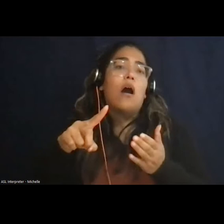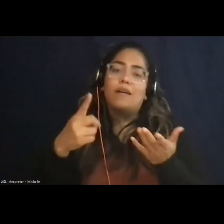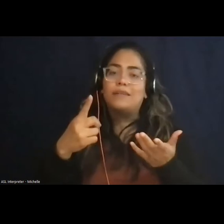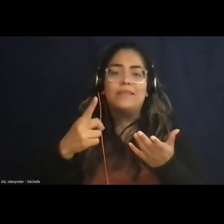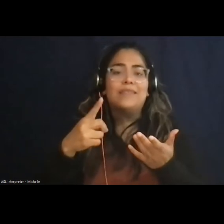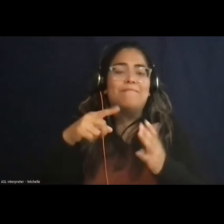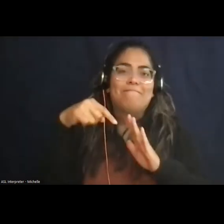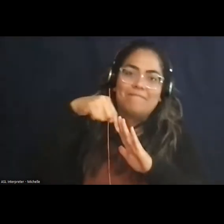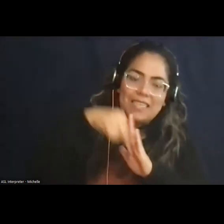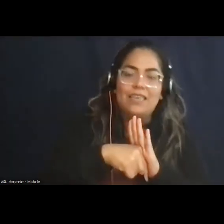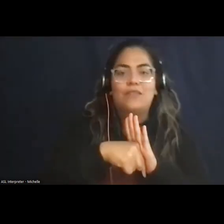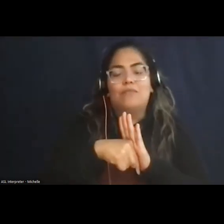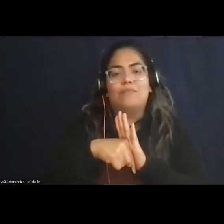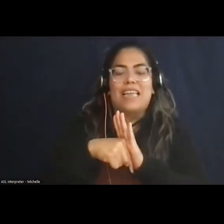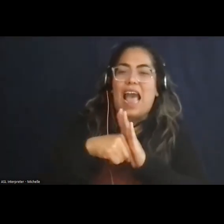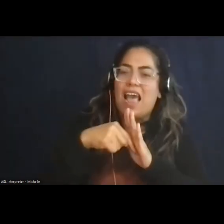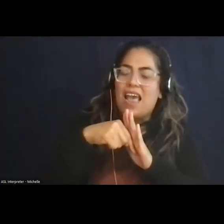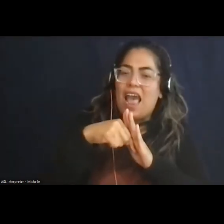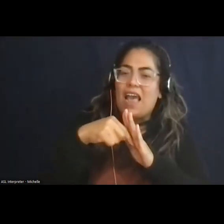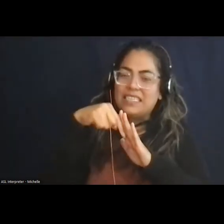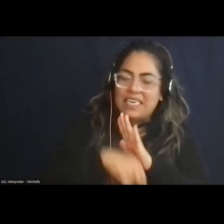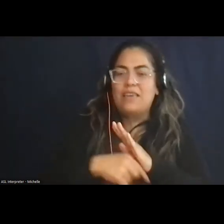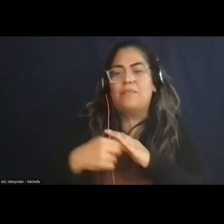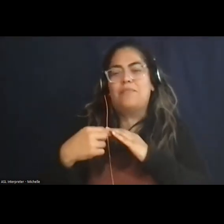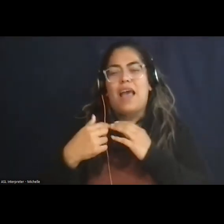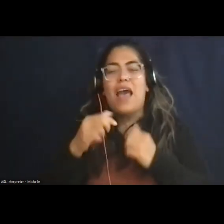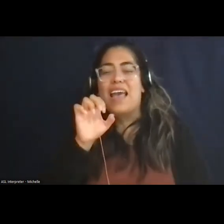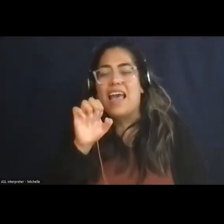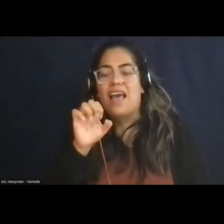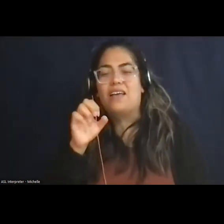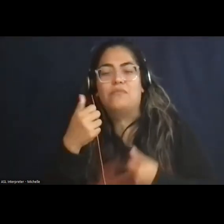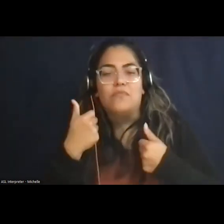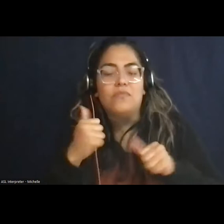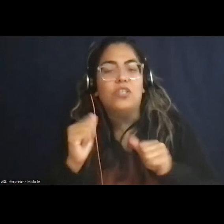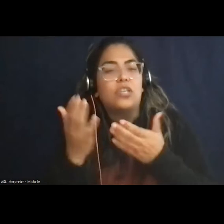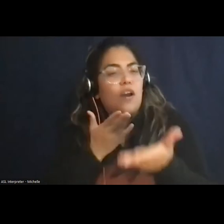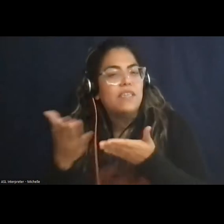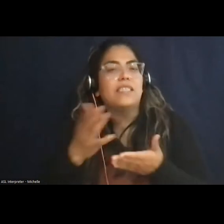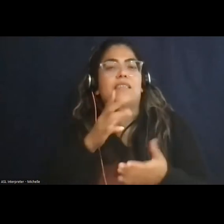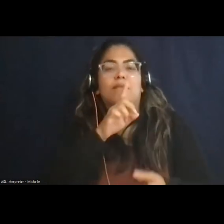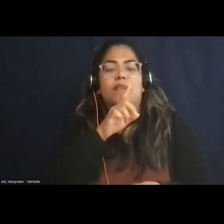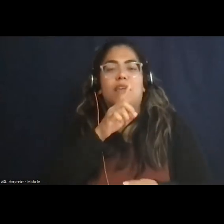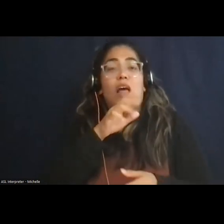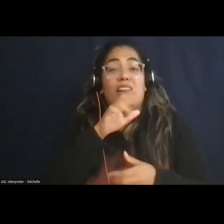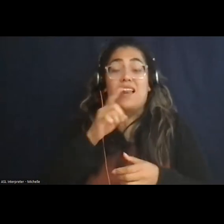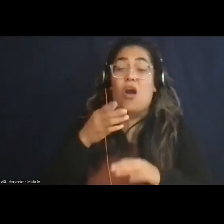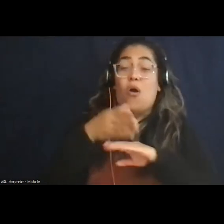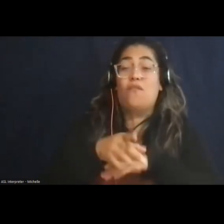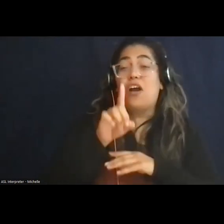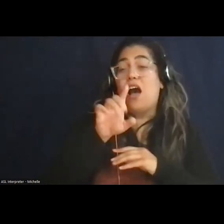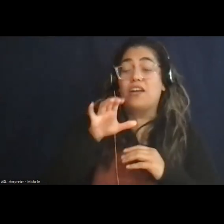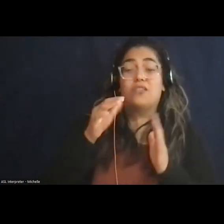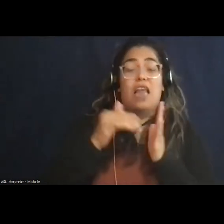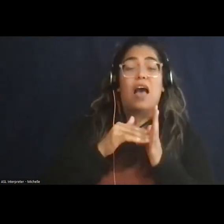ethic of service in millions of people, not just 100,000 that have come through the Student Conservation Association.